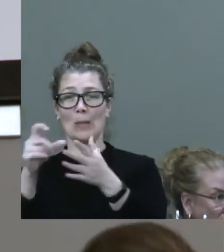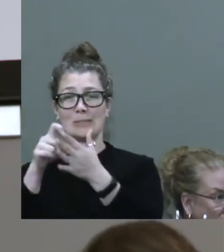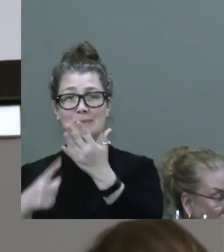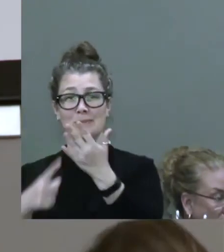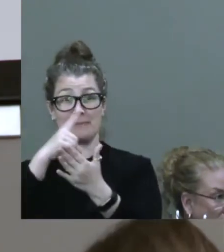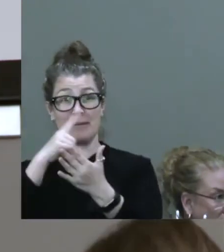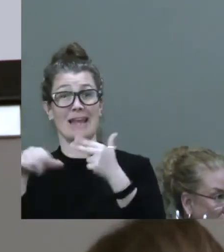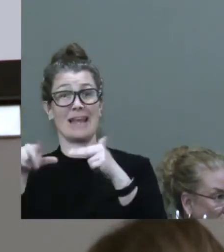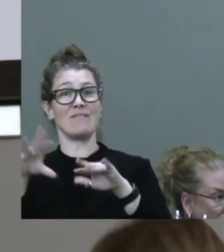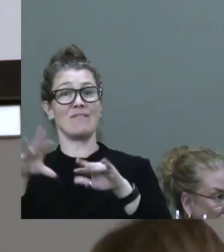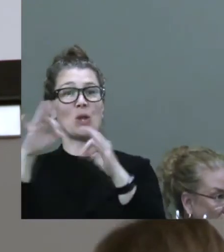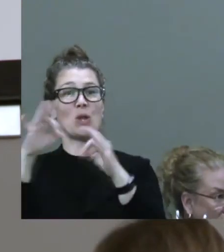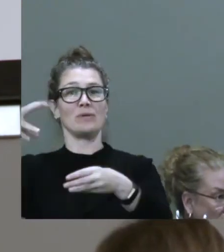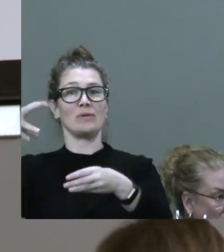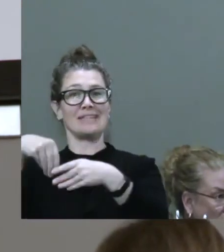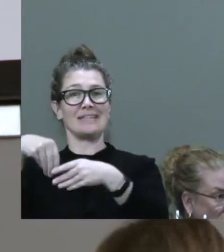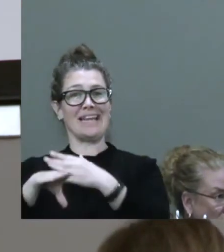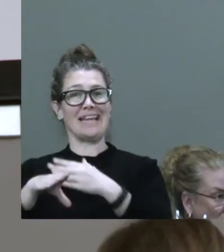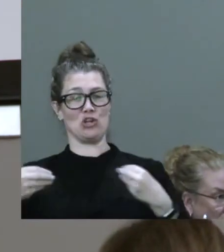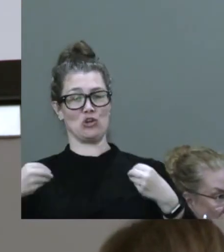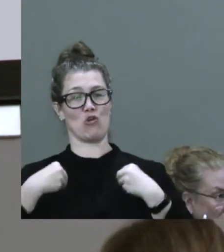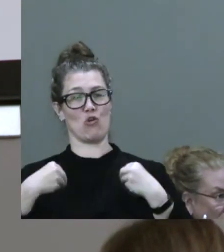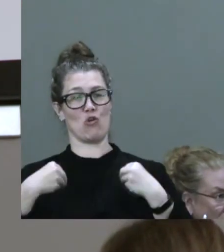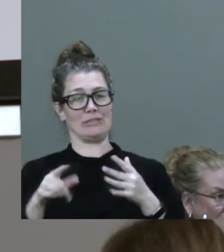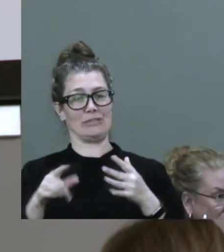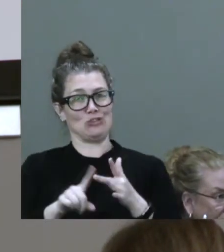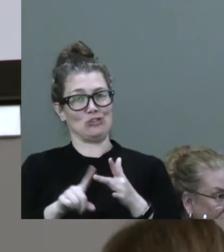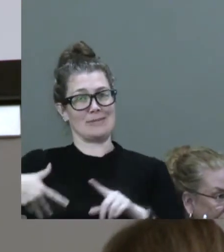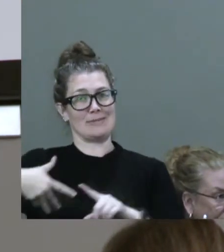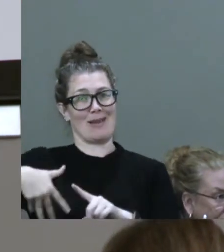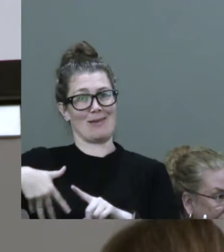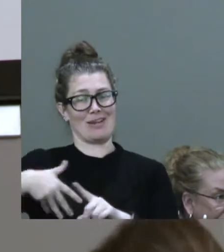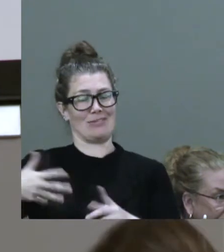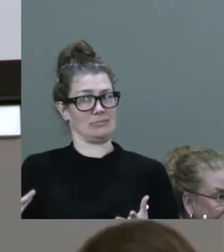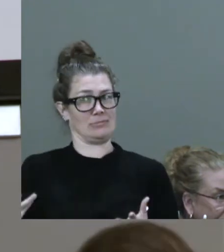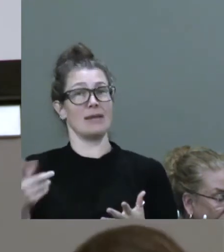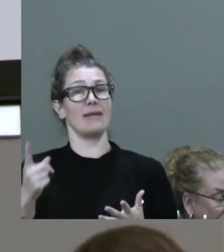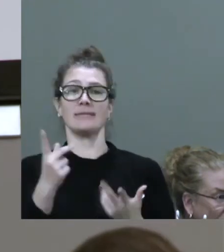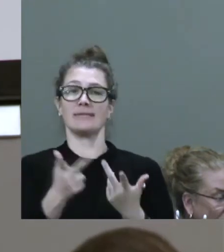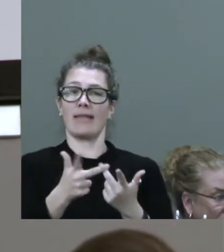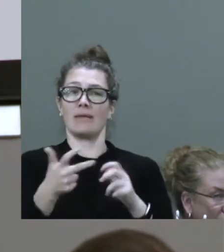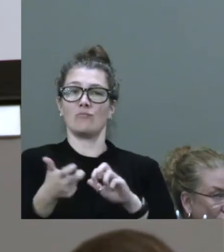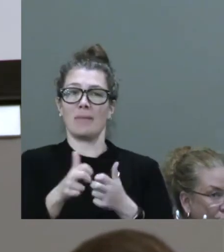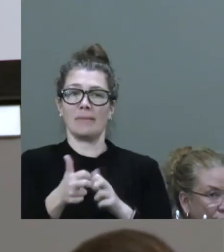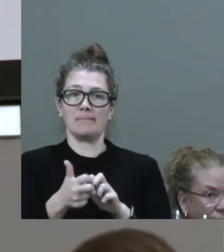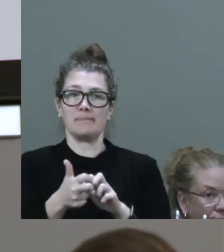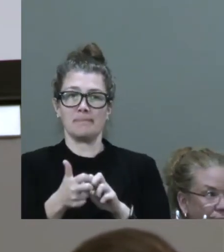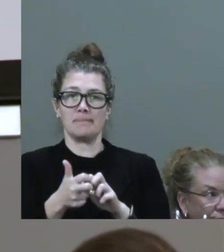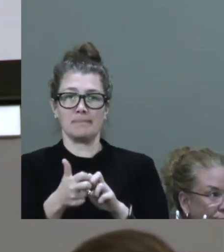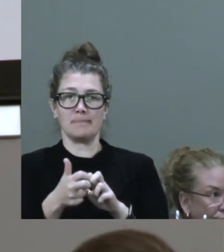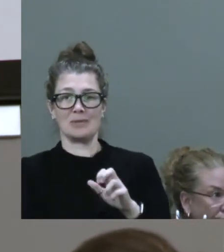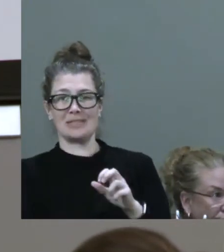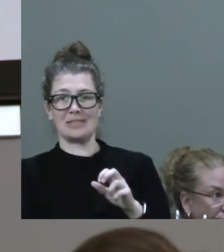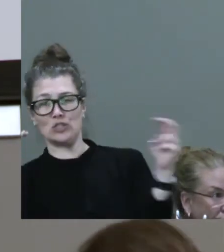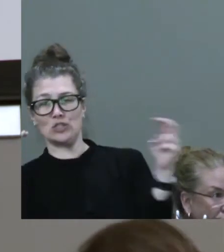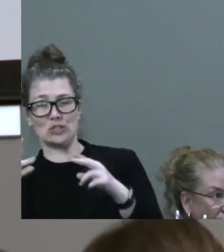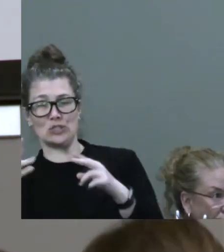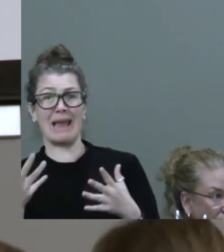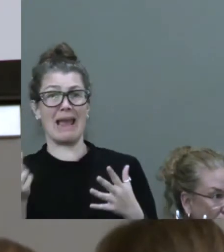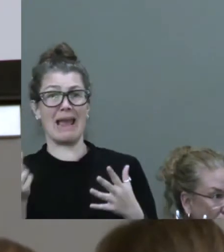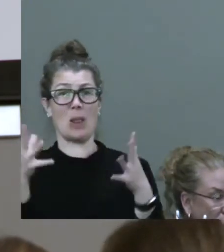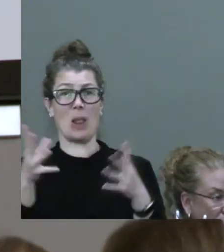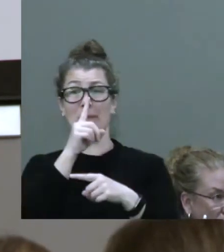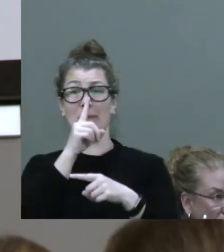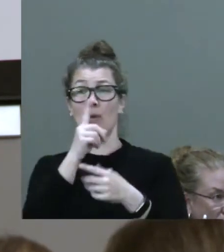corporate insurance-based background. Because that's one of the problems as well. We have a bunch of people running those